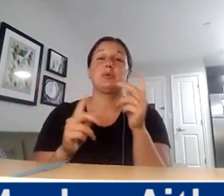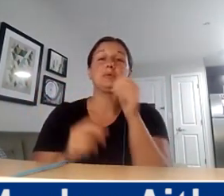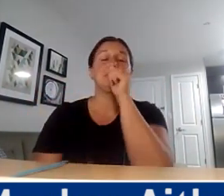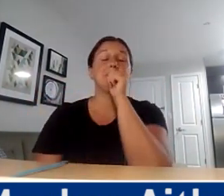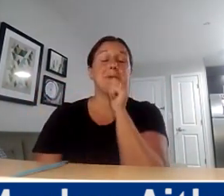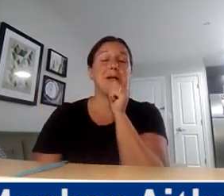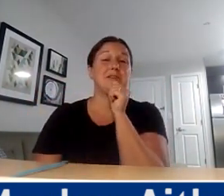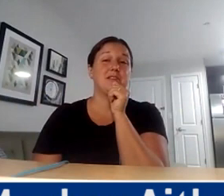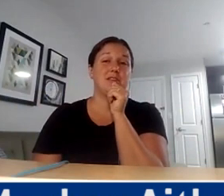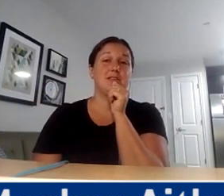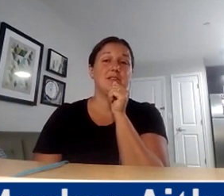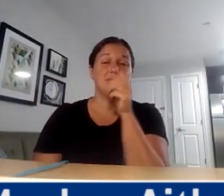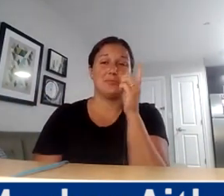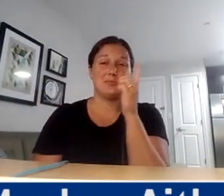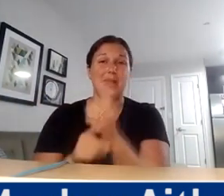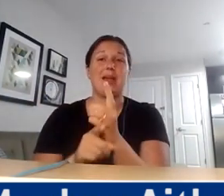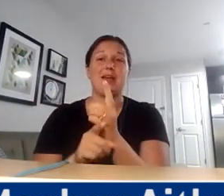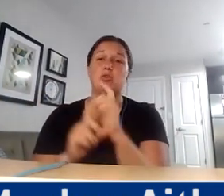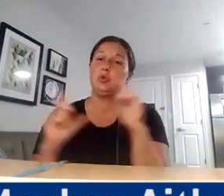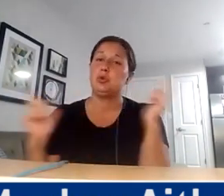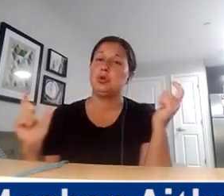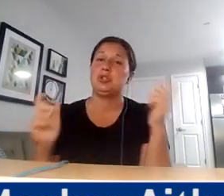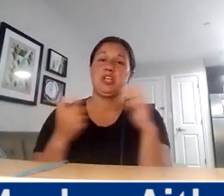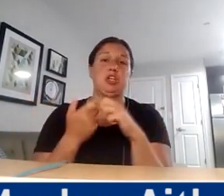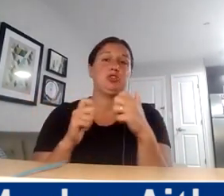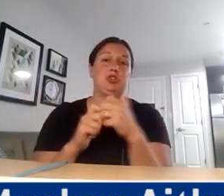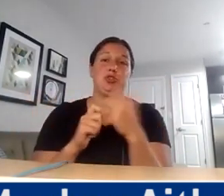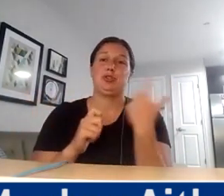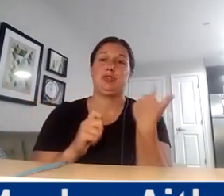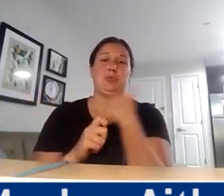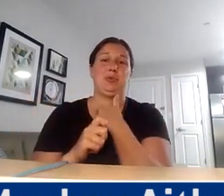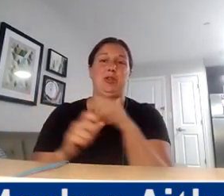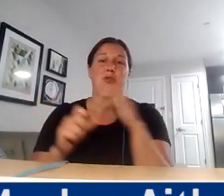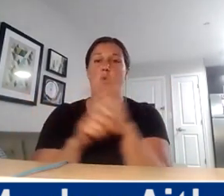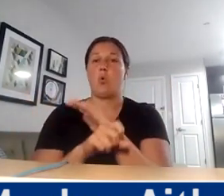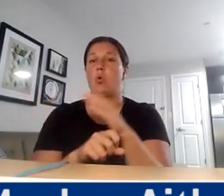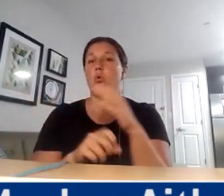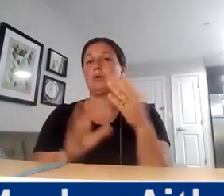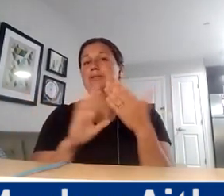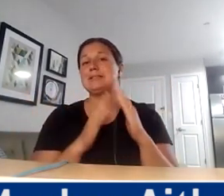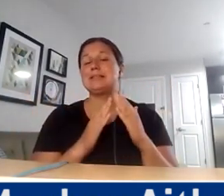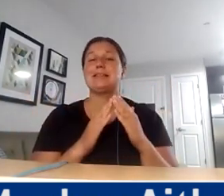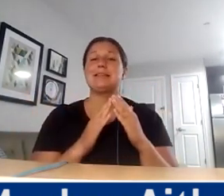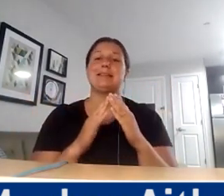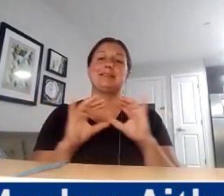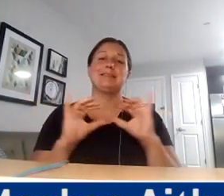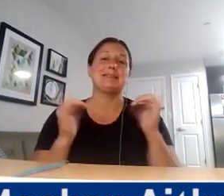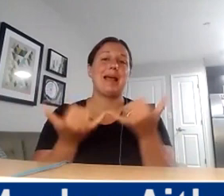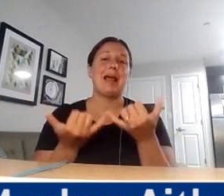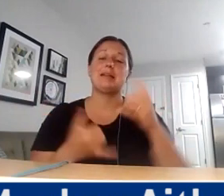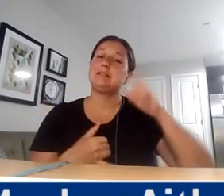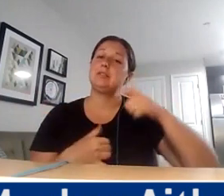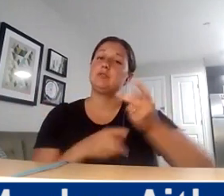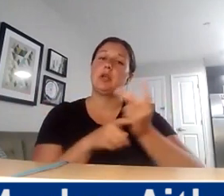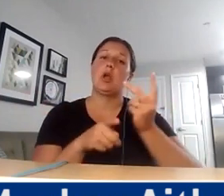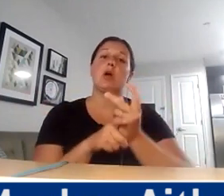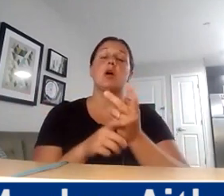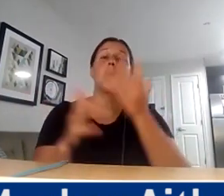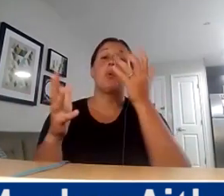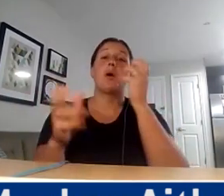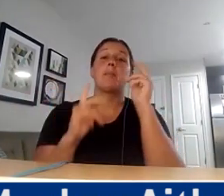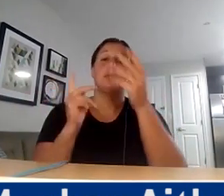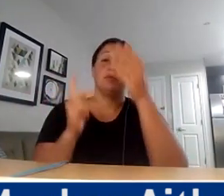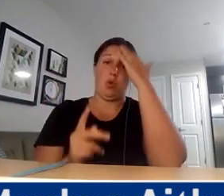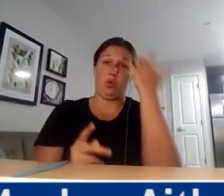so, right? There are just huge issues that we as a society and as a city need to grapple with. And I want people to know that we are